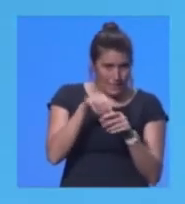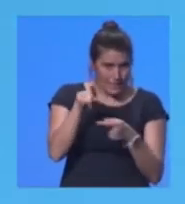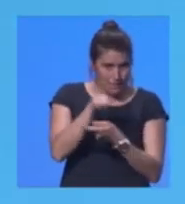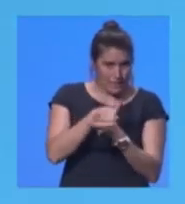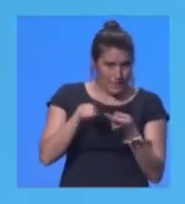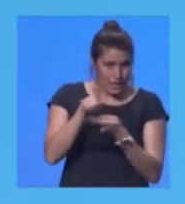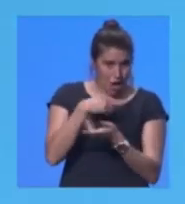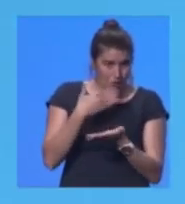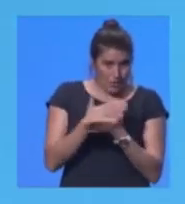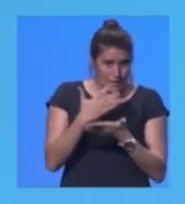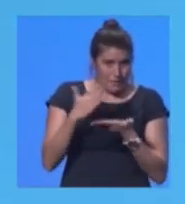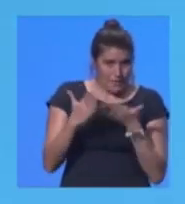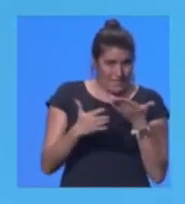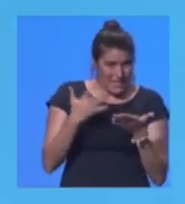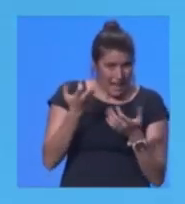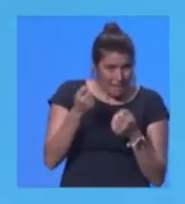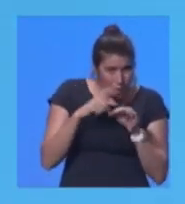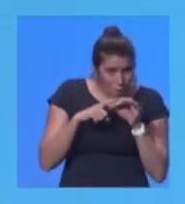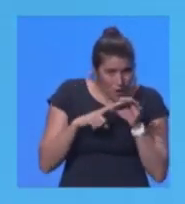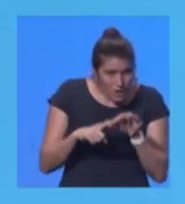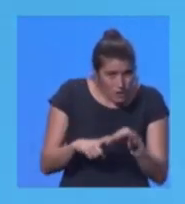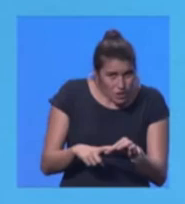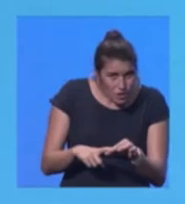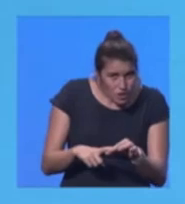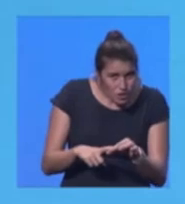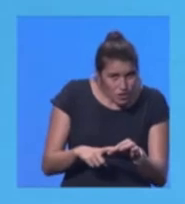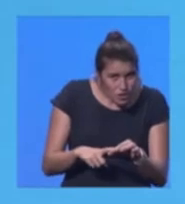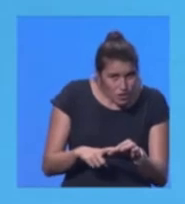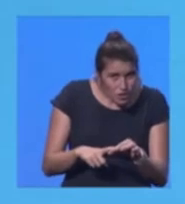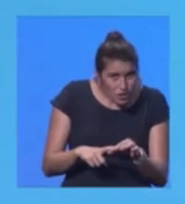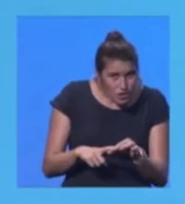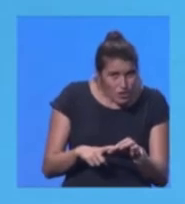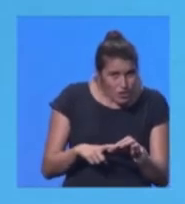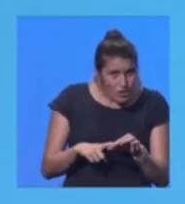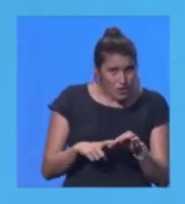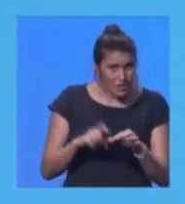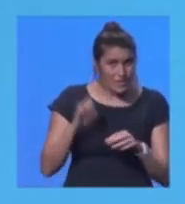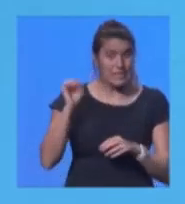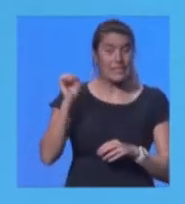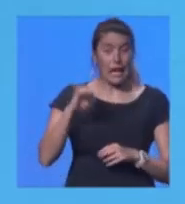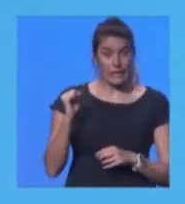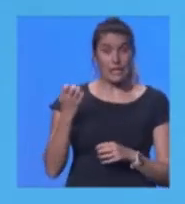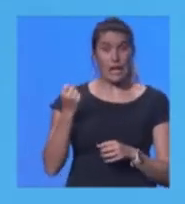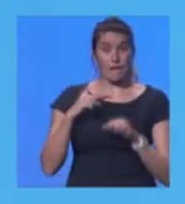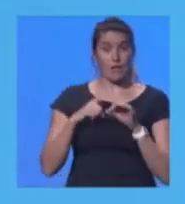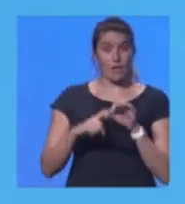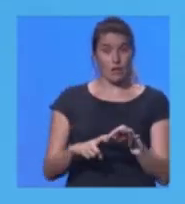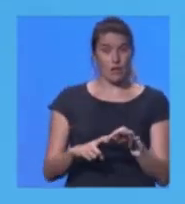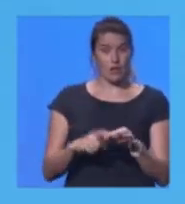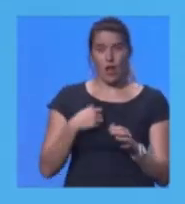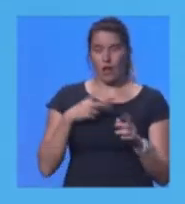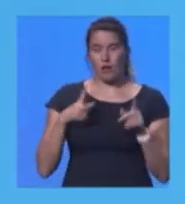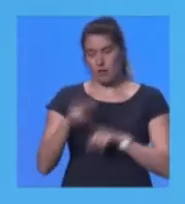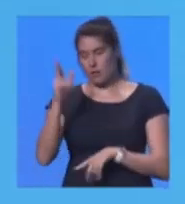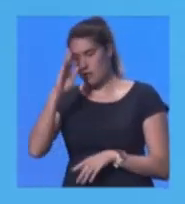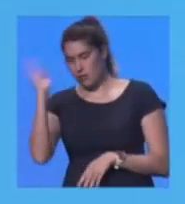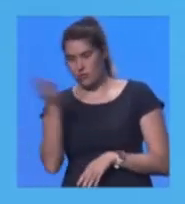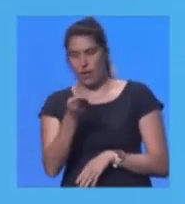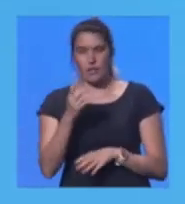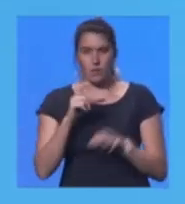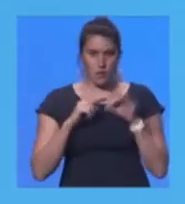meeting, and I mean that, but is there a question here? mean, my job is to get this There is a question. Okay, I'll cut to the question.